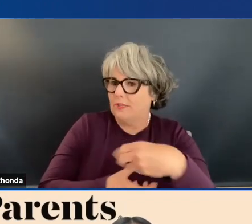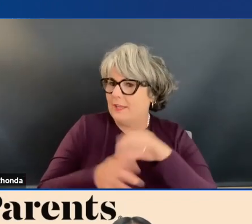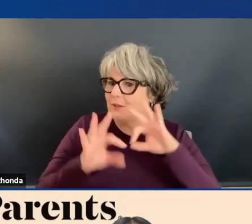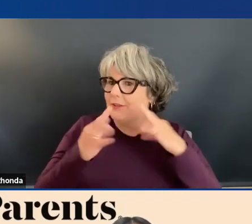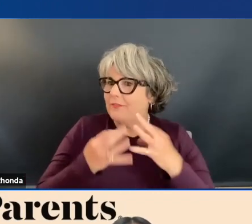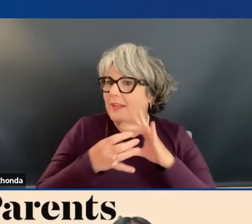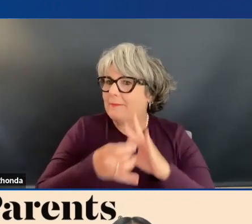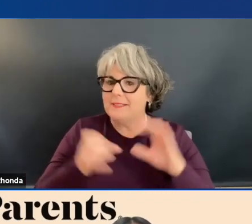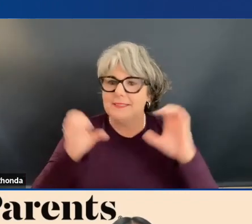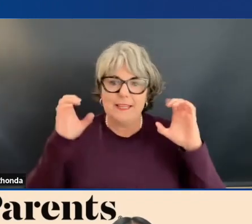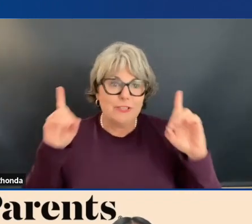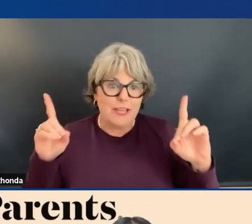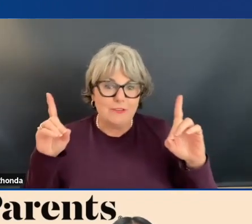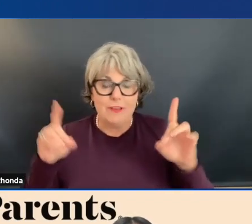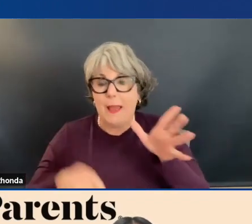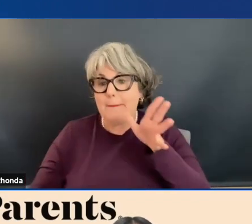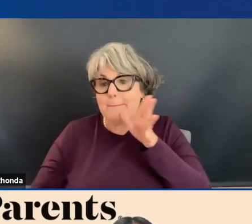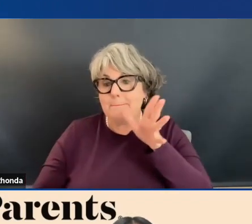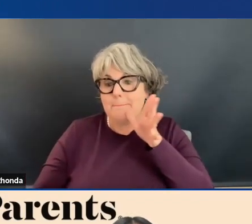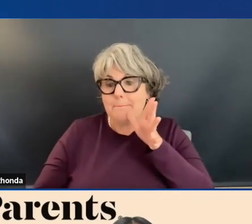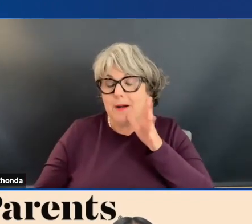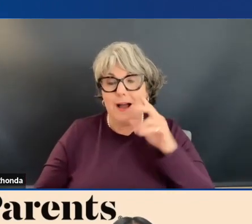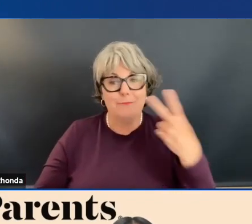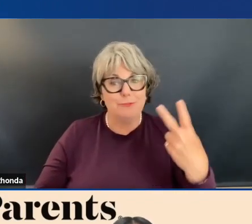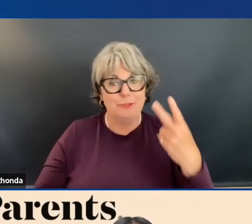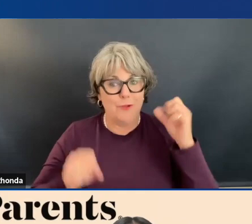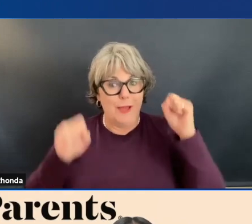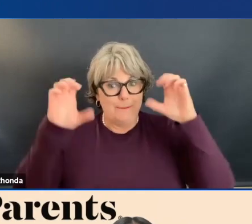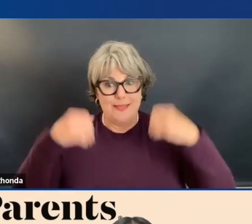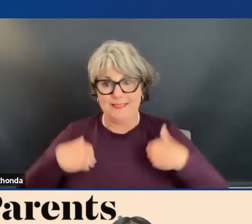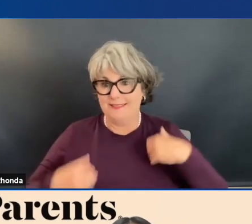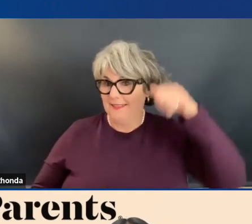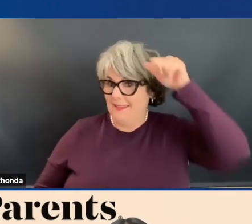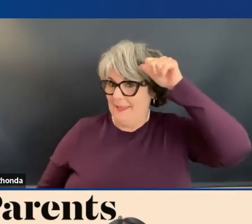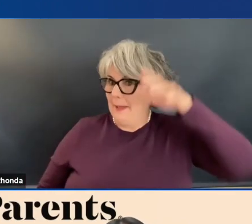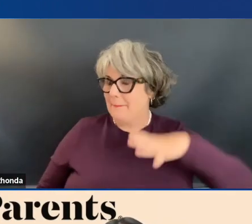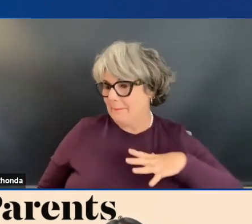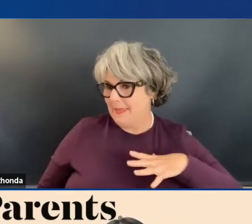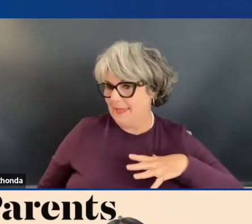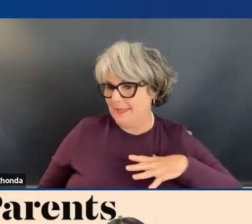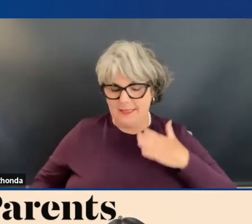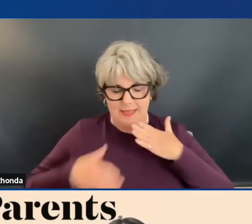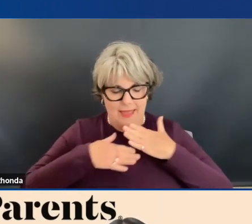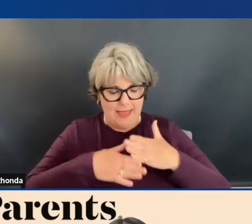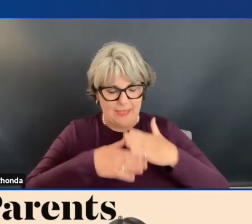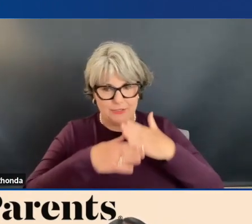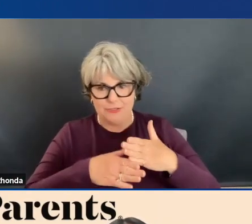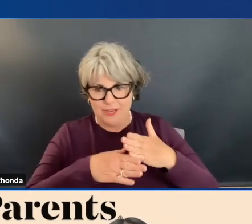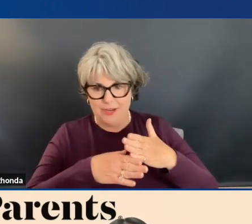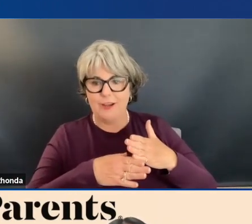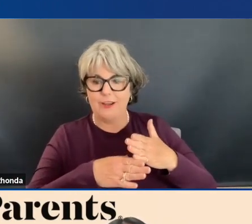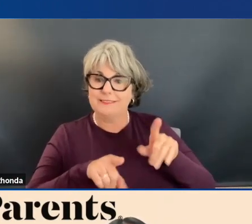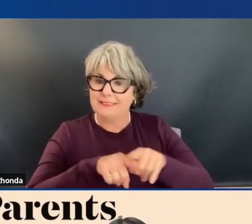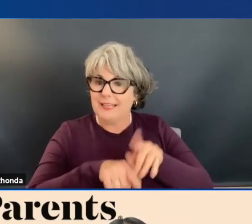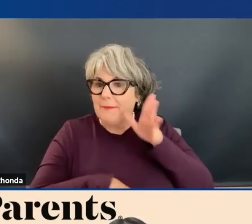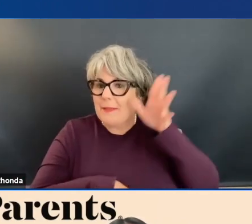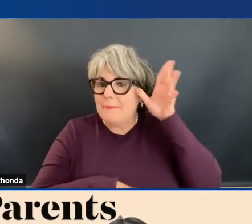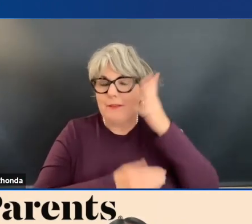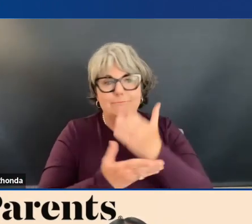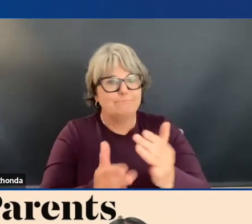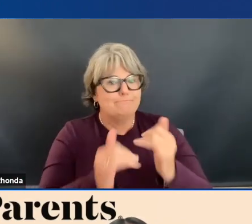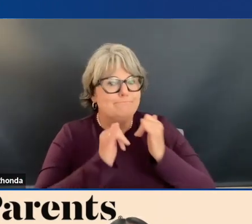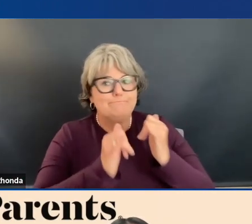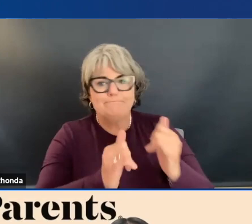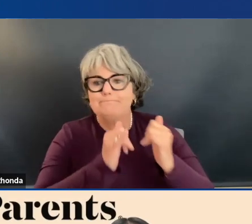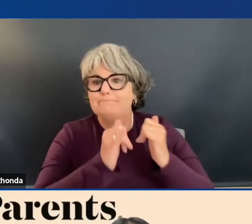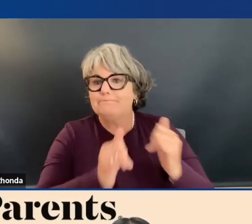in education. As a mom of two amazing young men, I also share the shoes of the parents right here on this call.